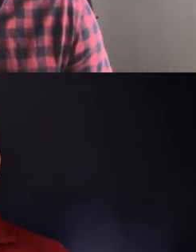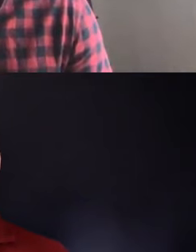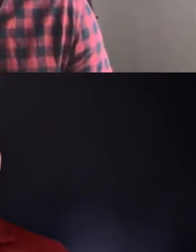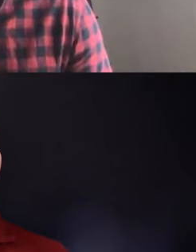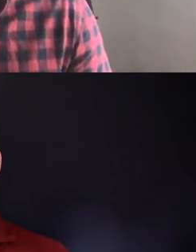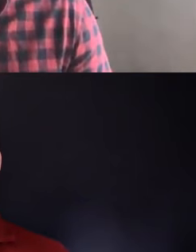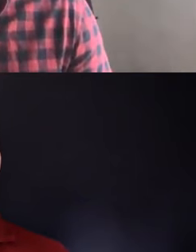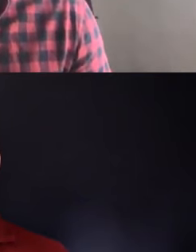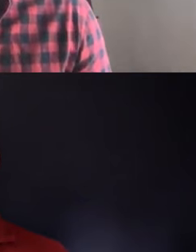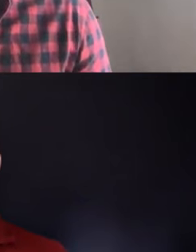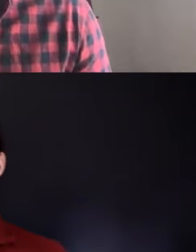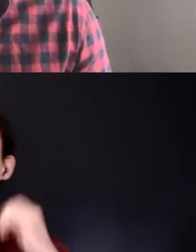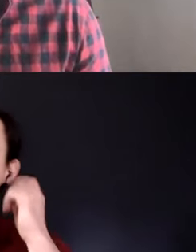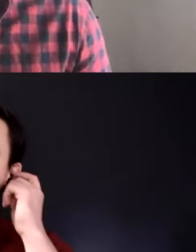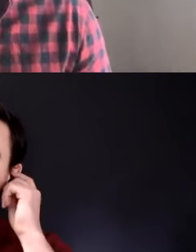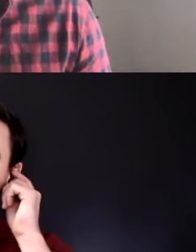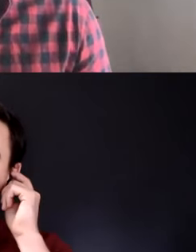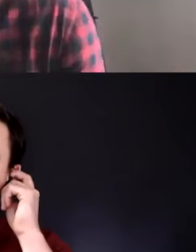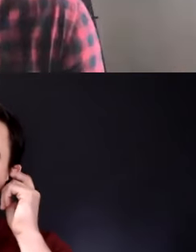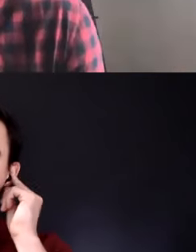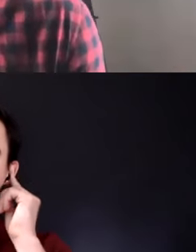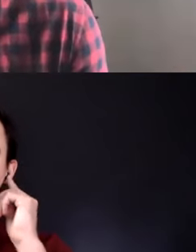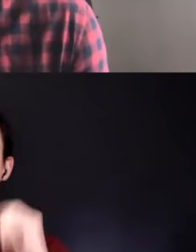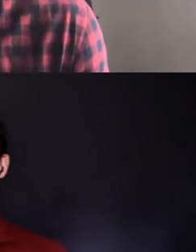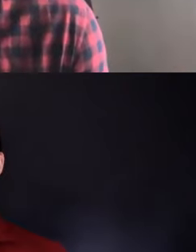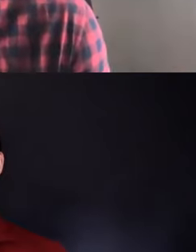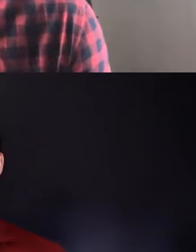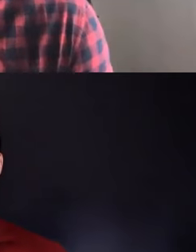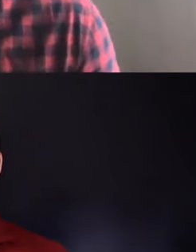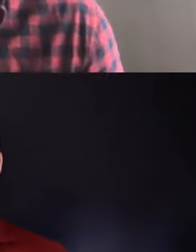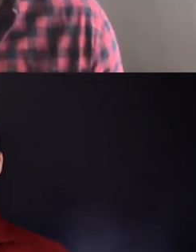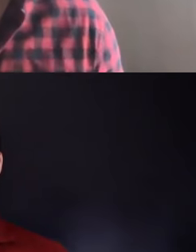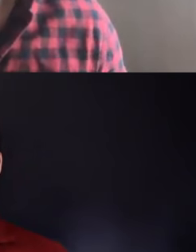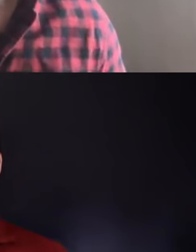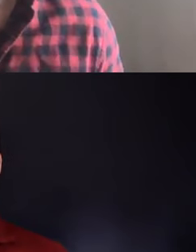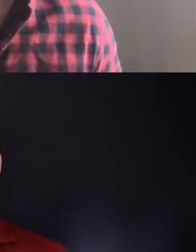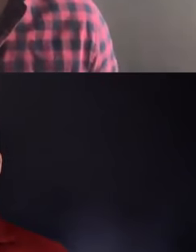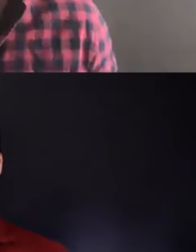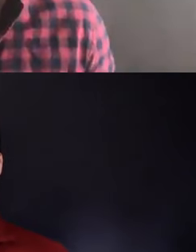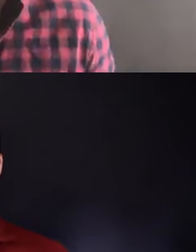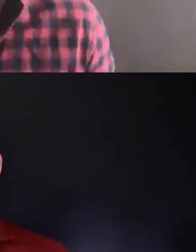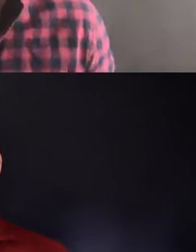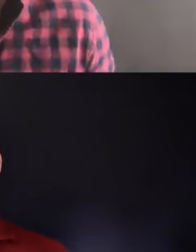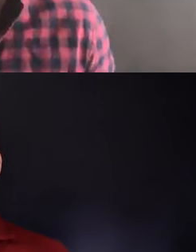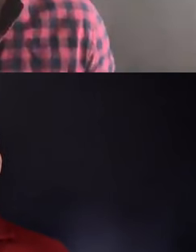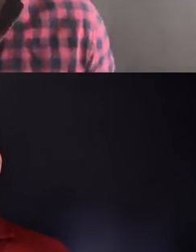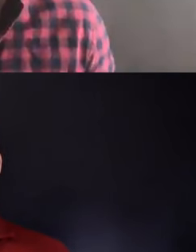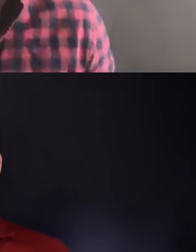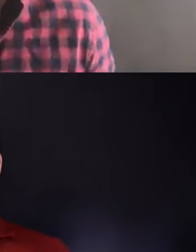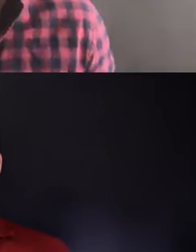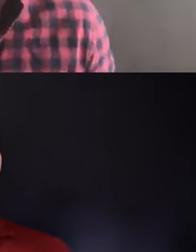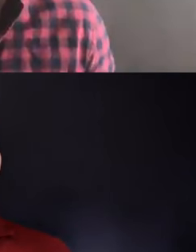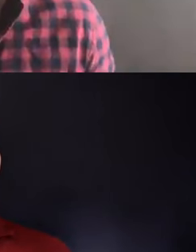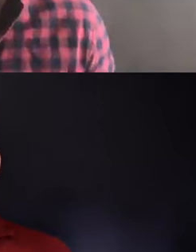users, in particular, older residents of rural areas in the Indian Highlands, whose ways of speaking are so